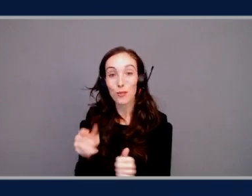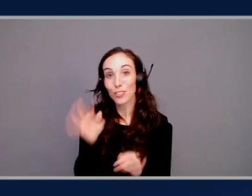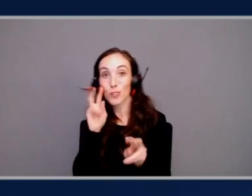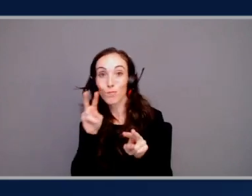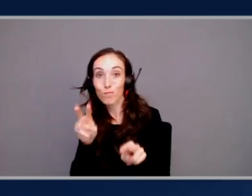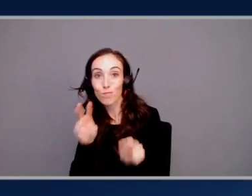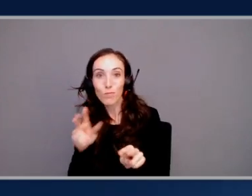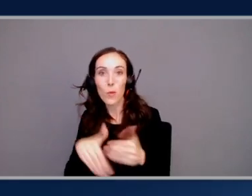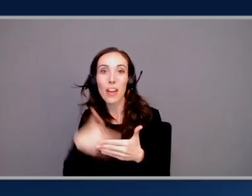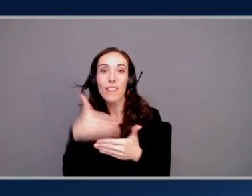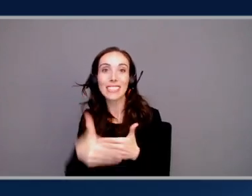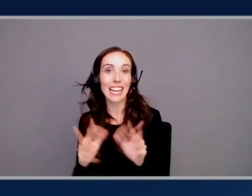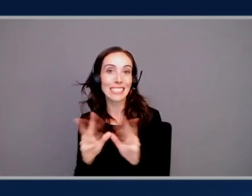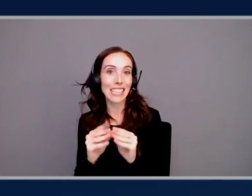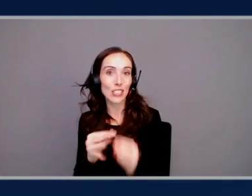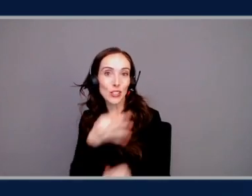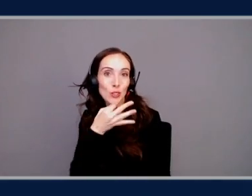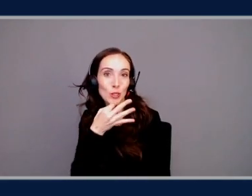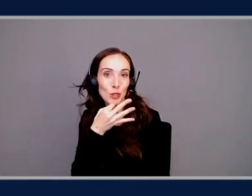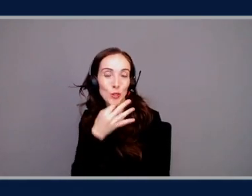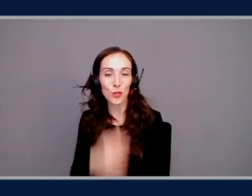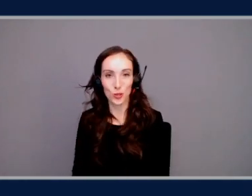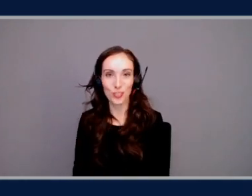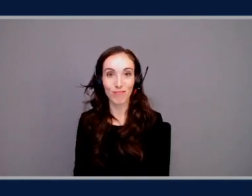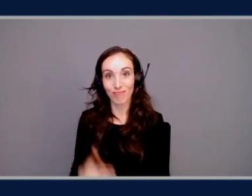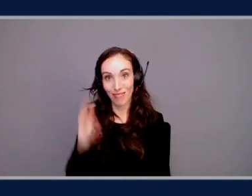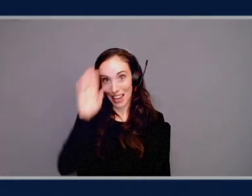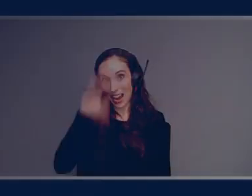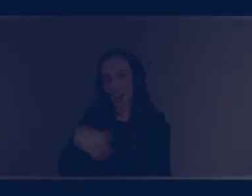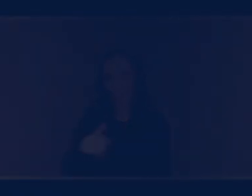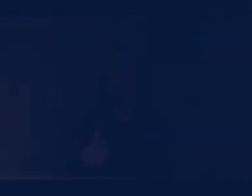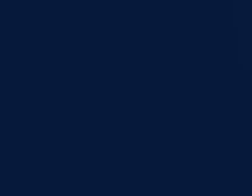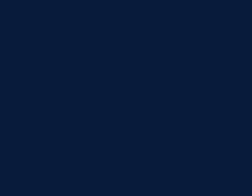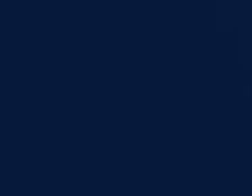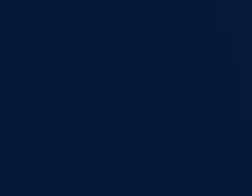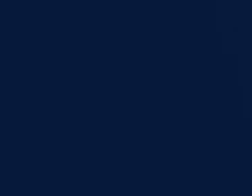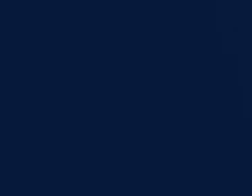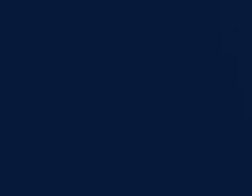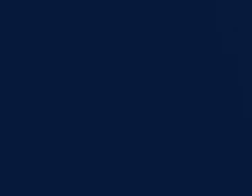coming up right behind us. You won't want to go anywhere because I know I won't be. Thank you so much.